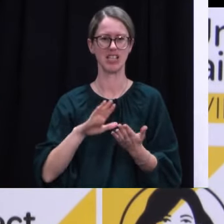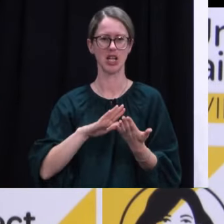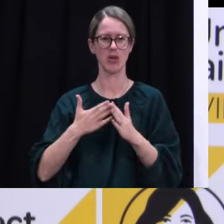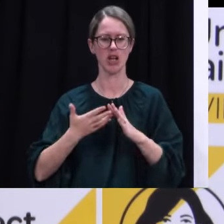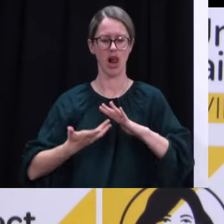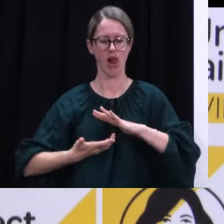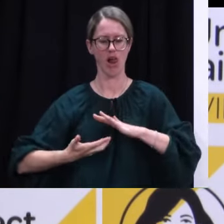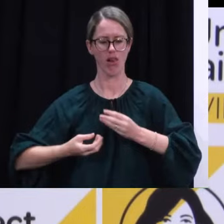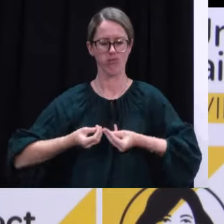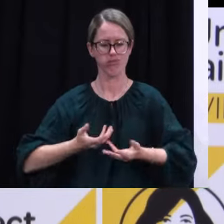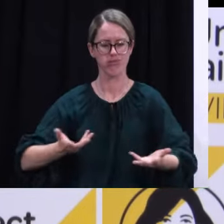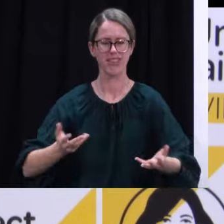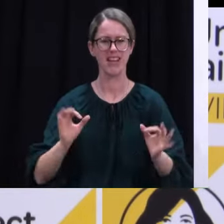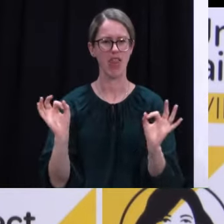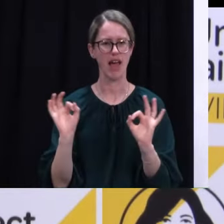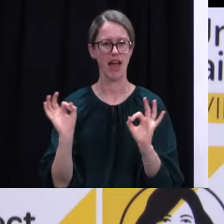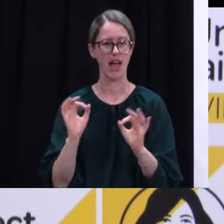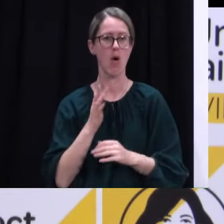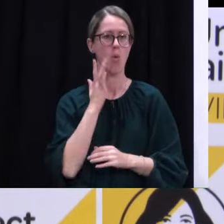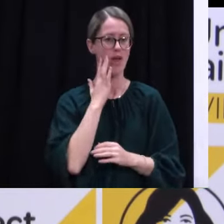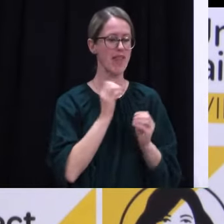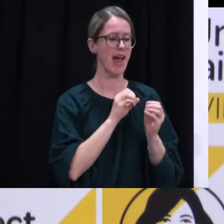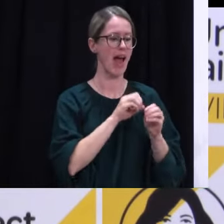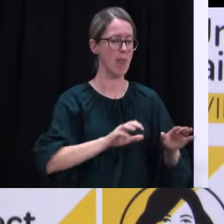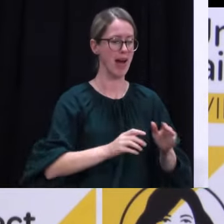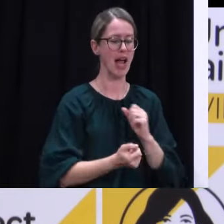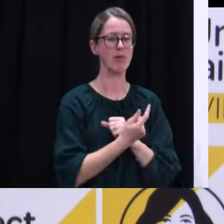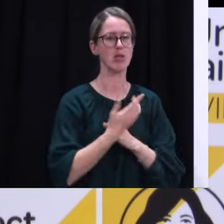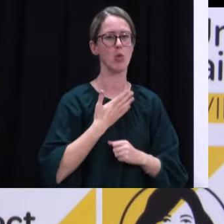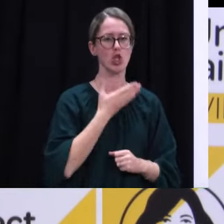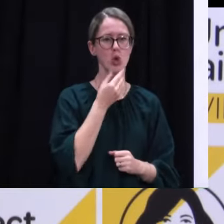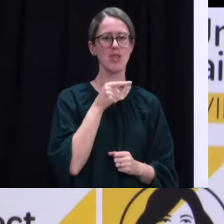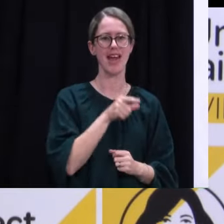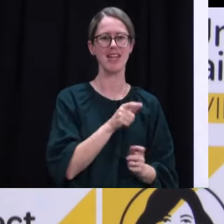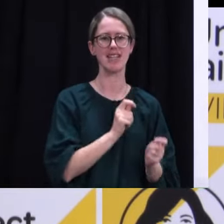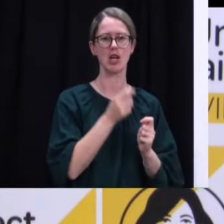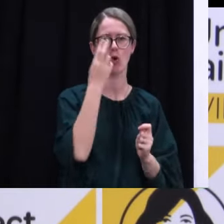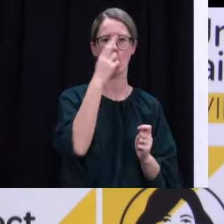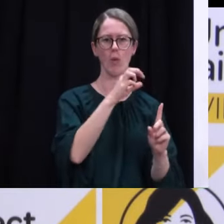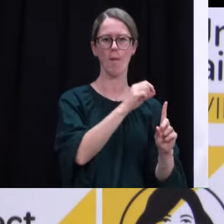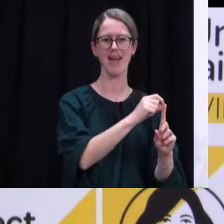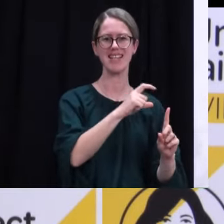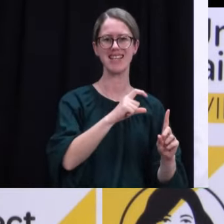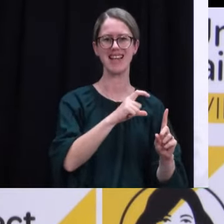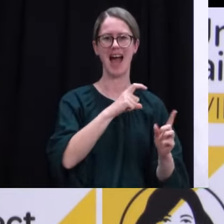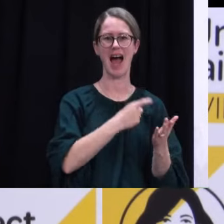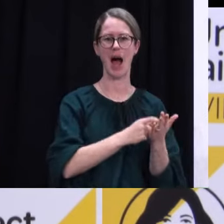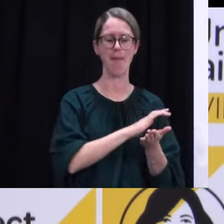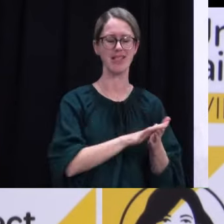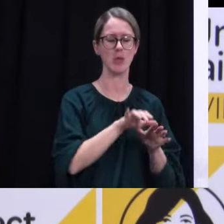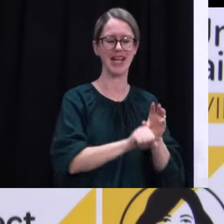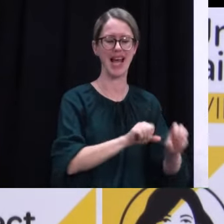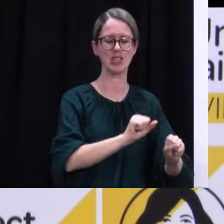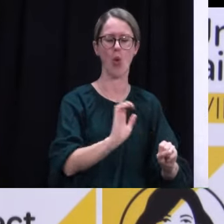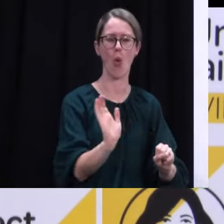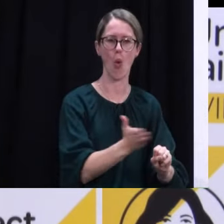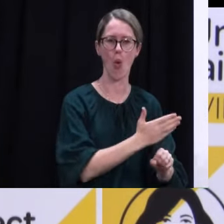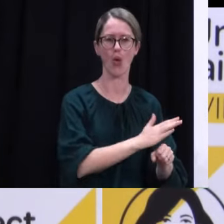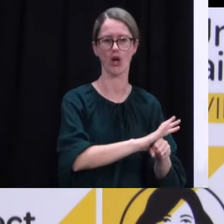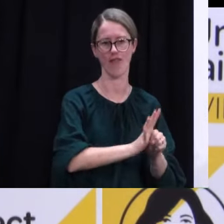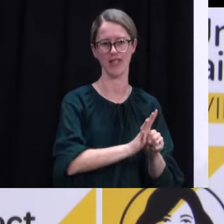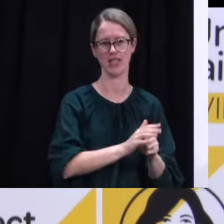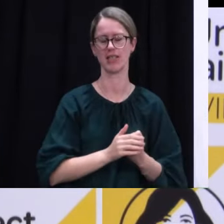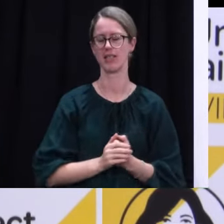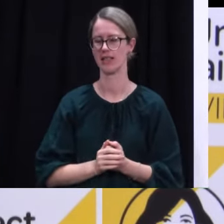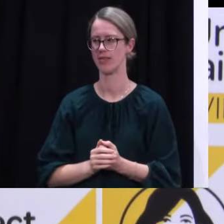transmission. And then when we do have an outbreak, we want to use PCR testing to find every single case. We've definitely, it's one of the